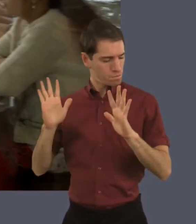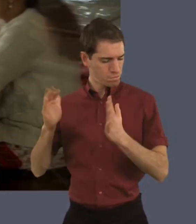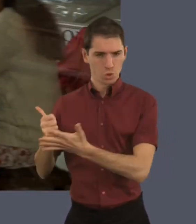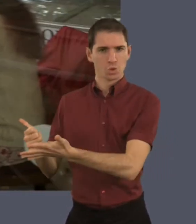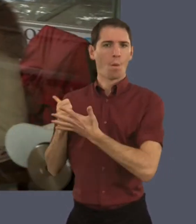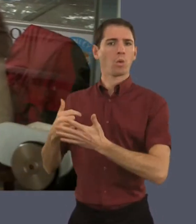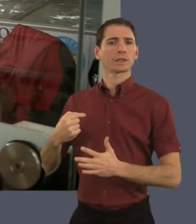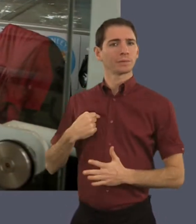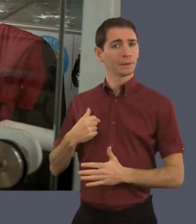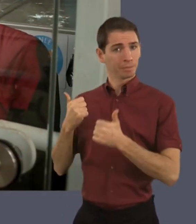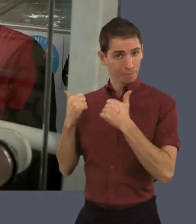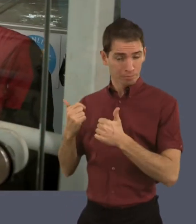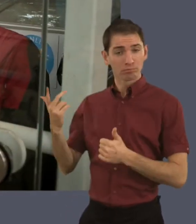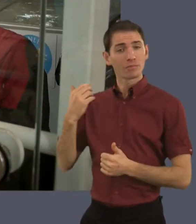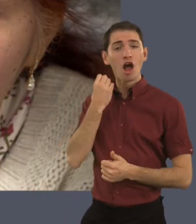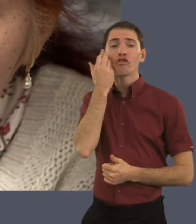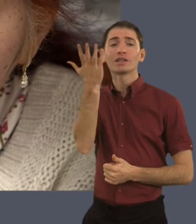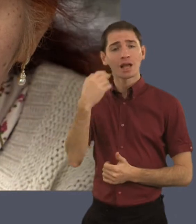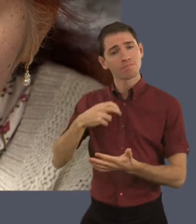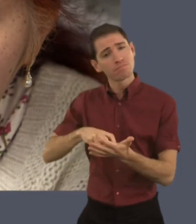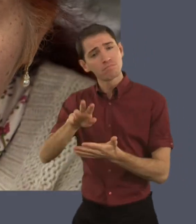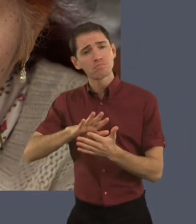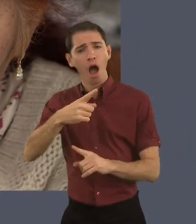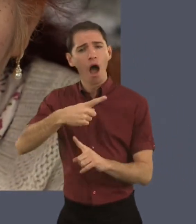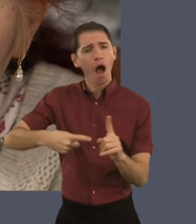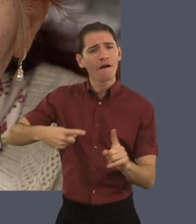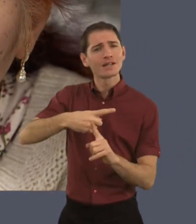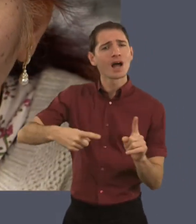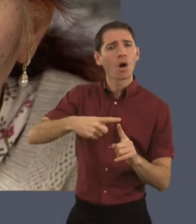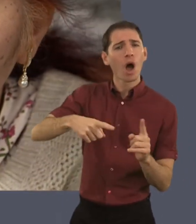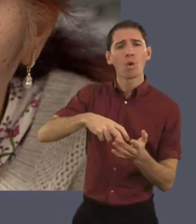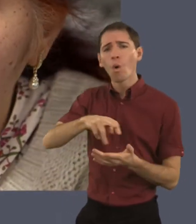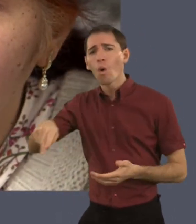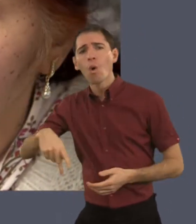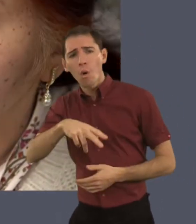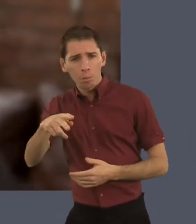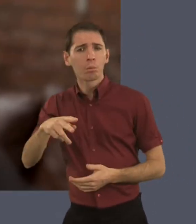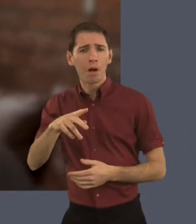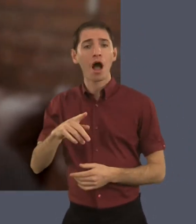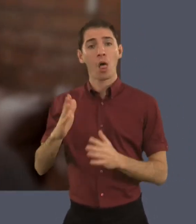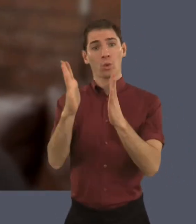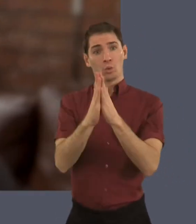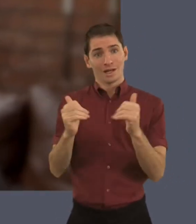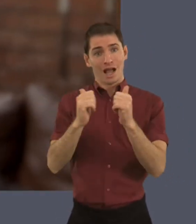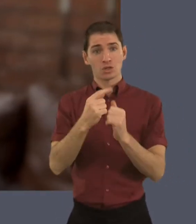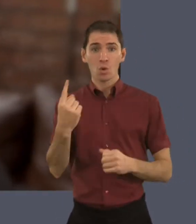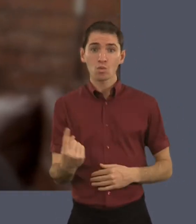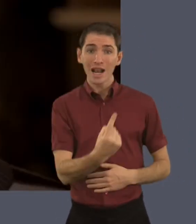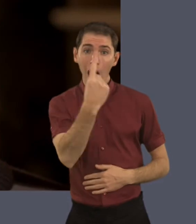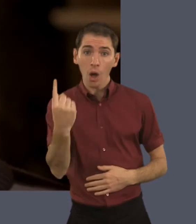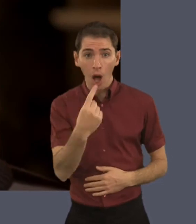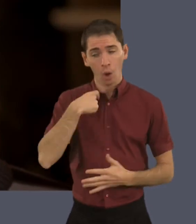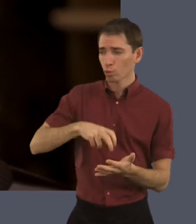I got the support from my wife to go out for a half an hour at least walk and during